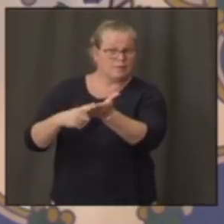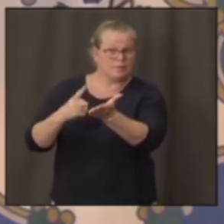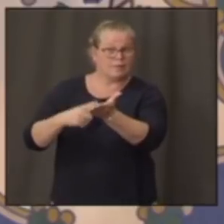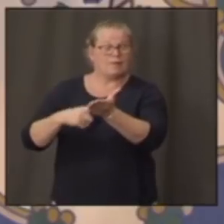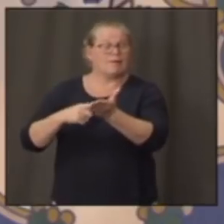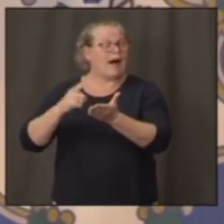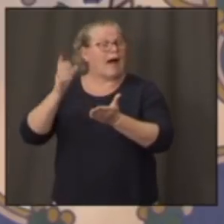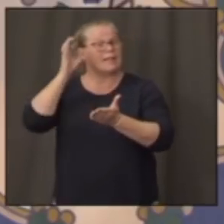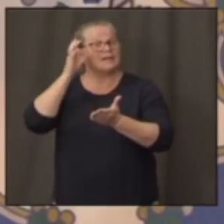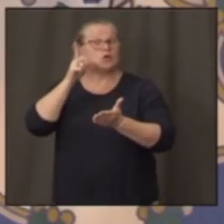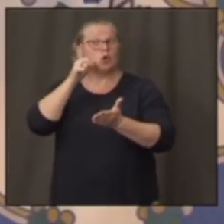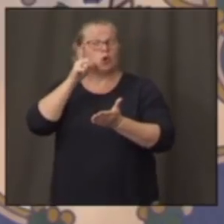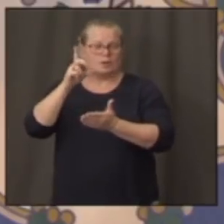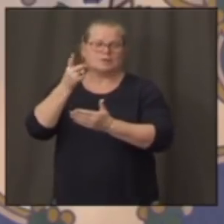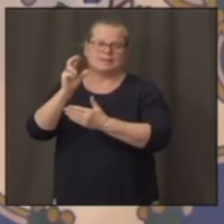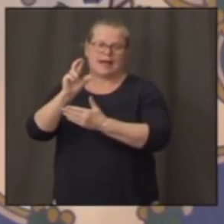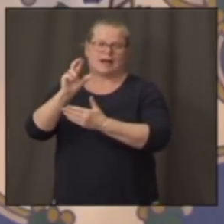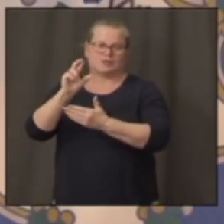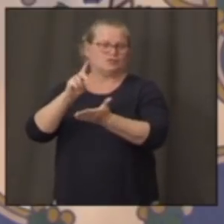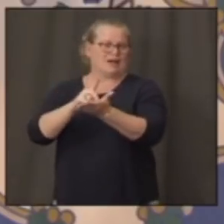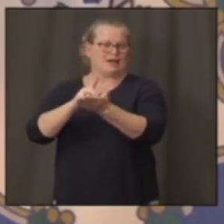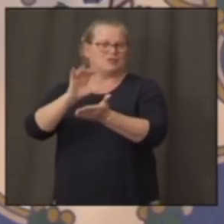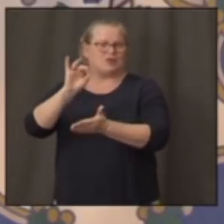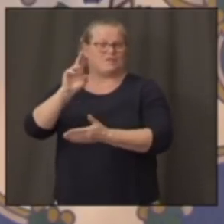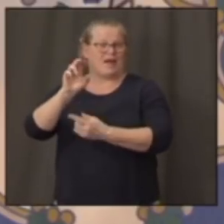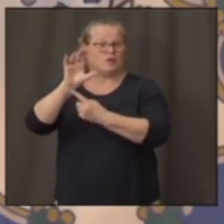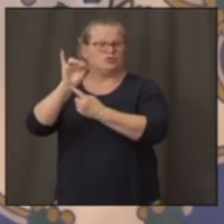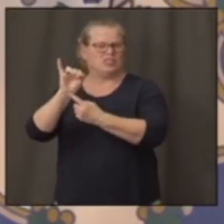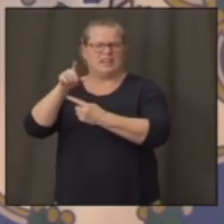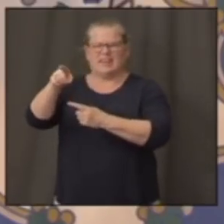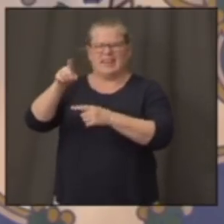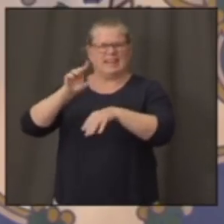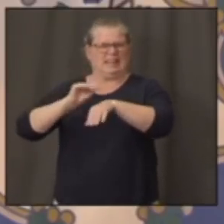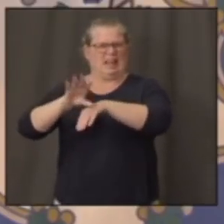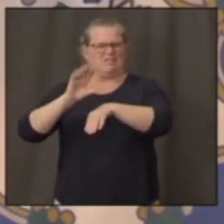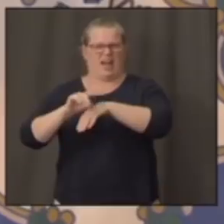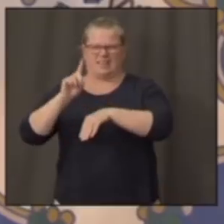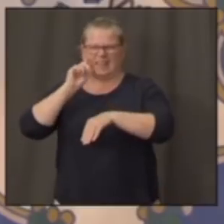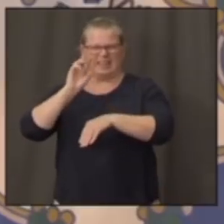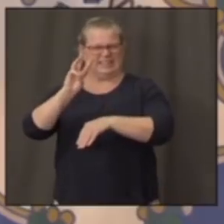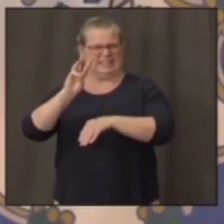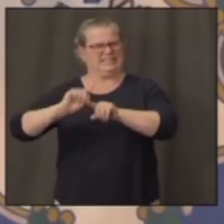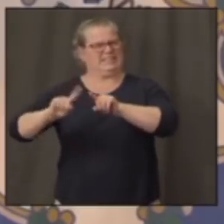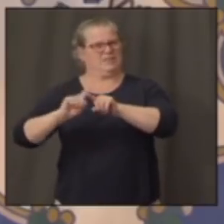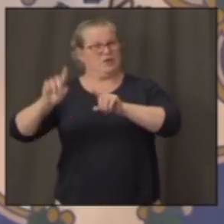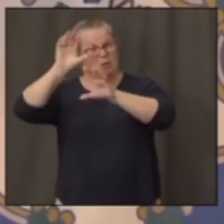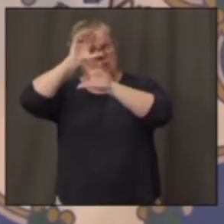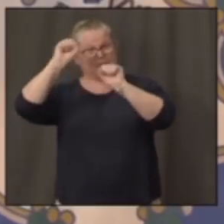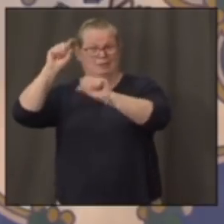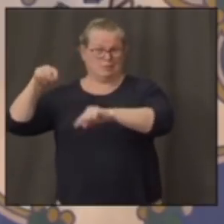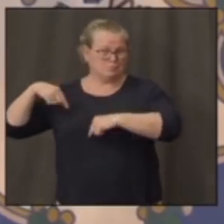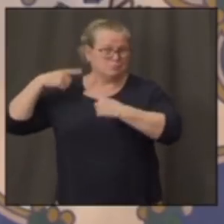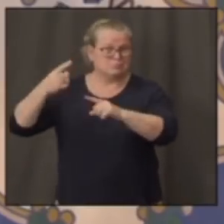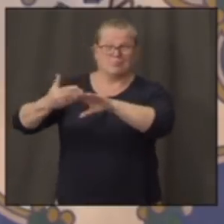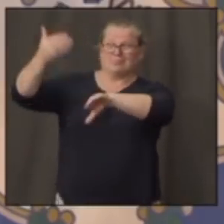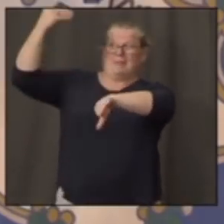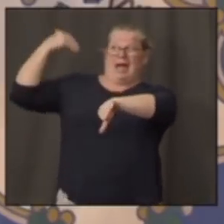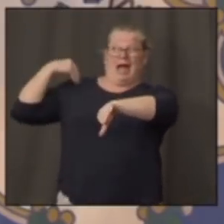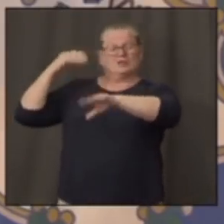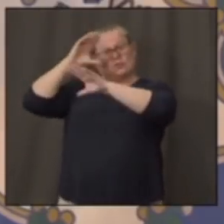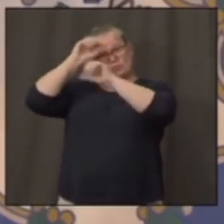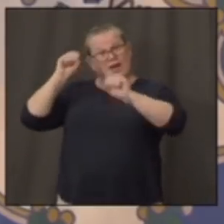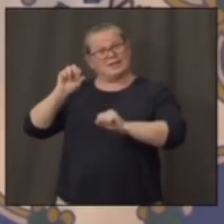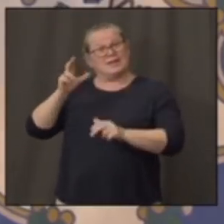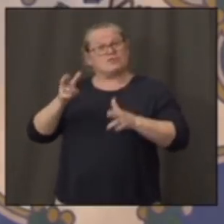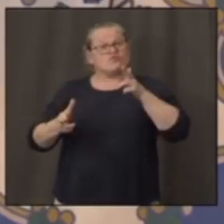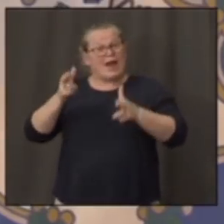been at the lead. He has advised, I think, six different presidents, going back to President Reagan, going back to AIDS, and Zika, and